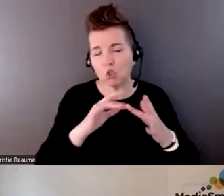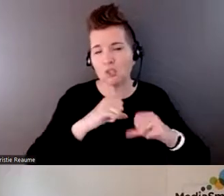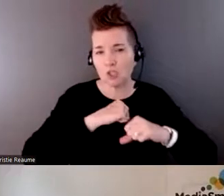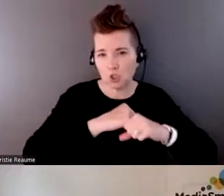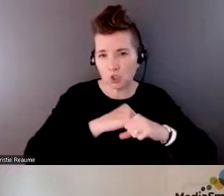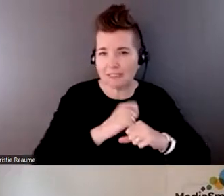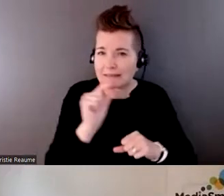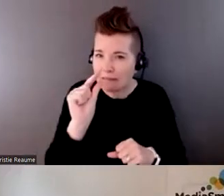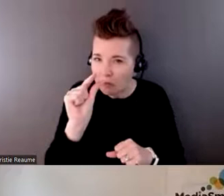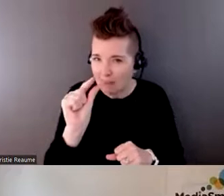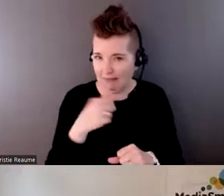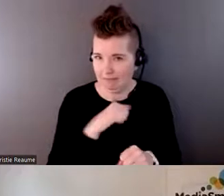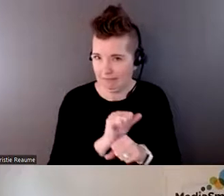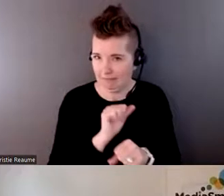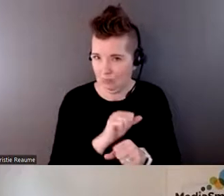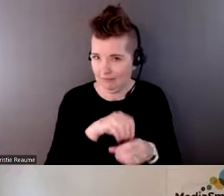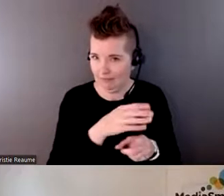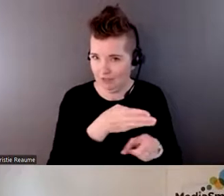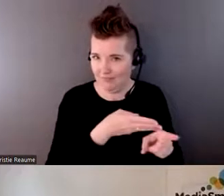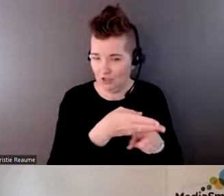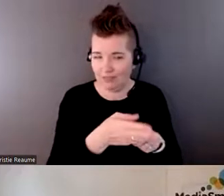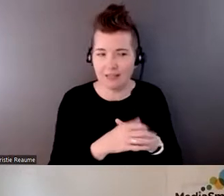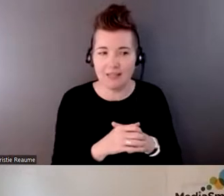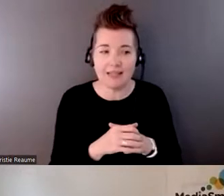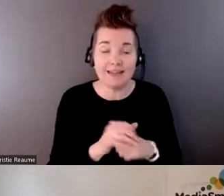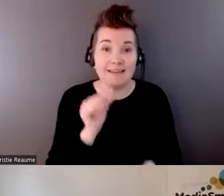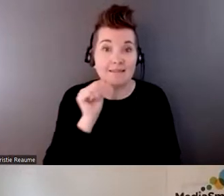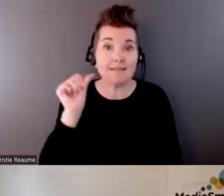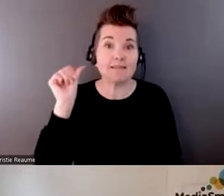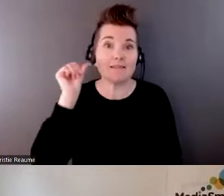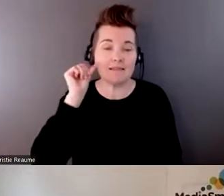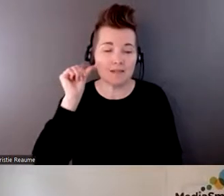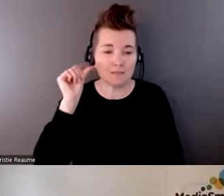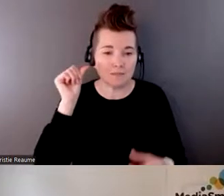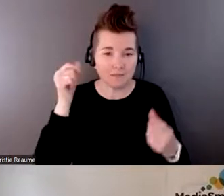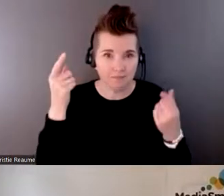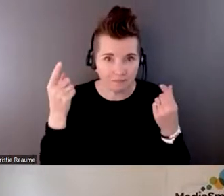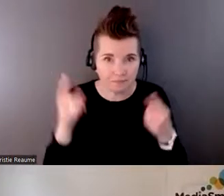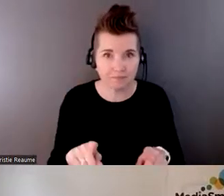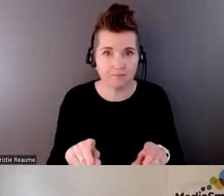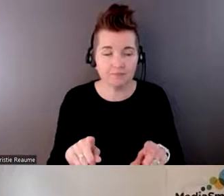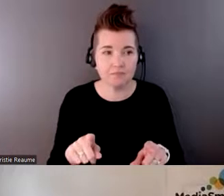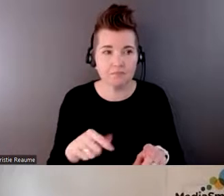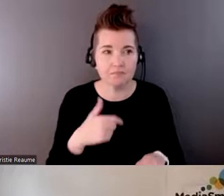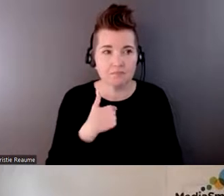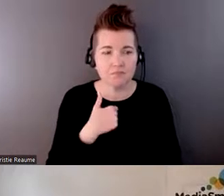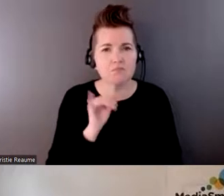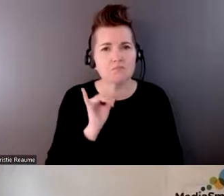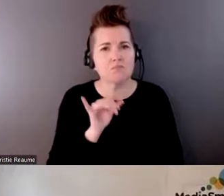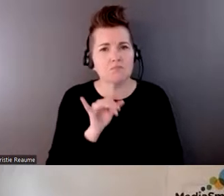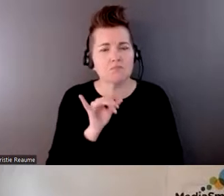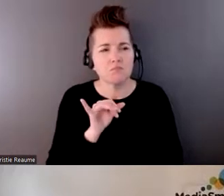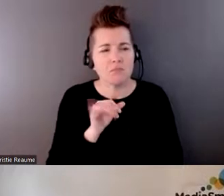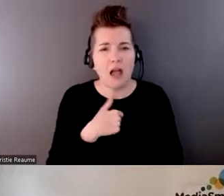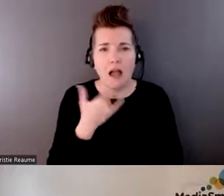I think it's, yesterday I had an experience and I was just interested. So I called Microsoft